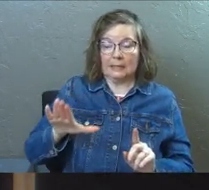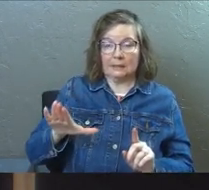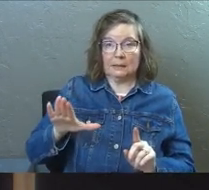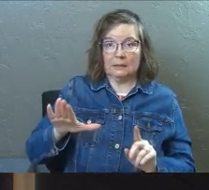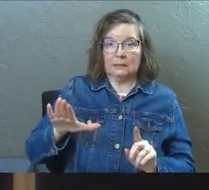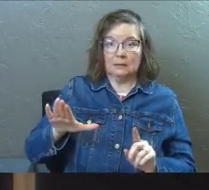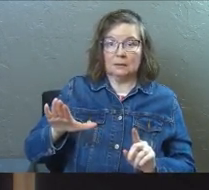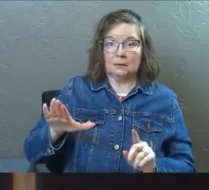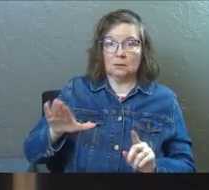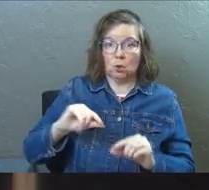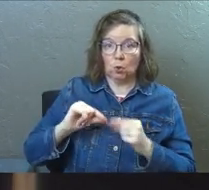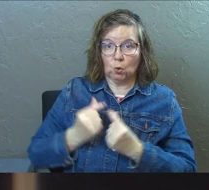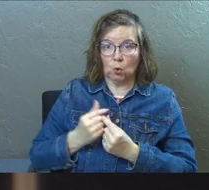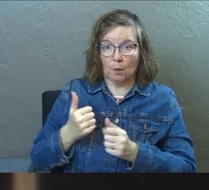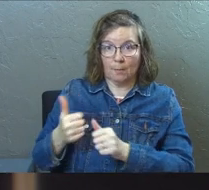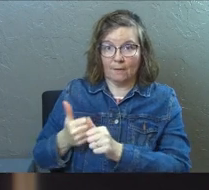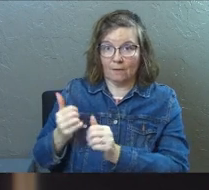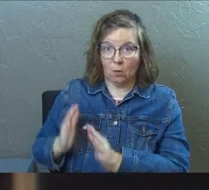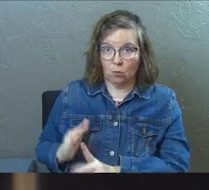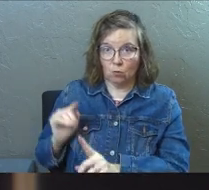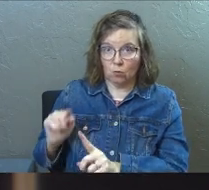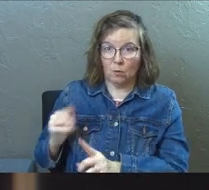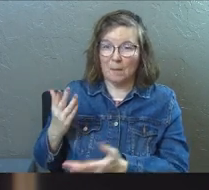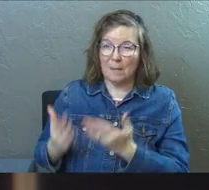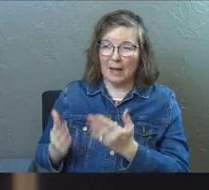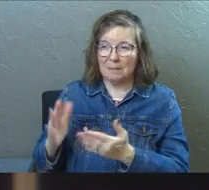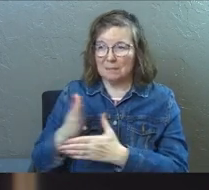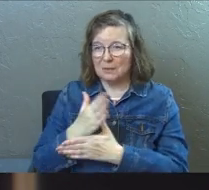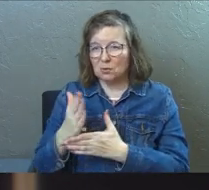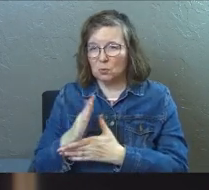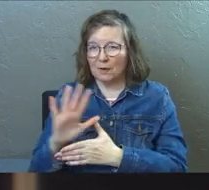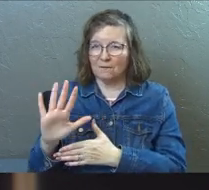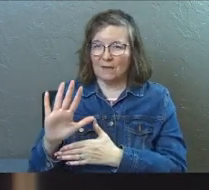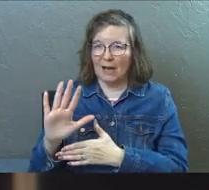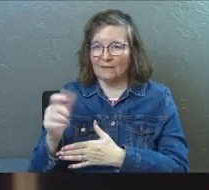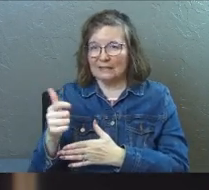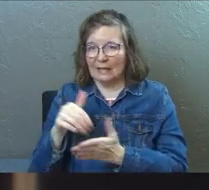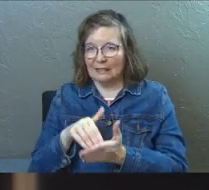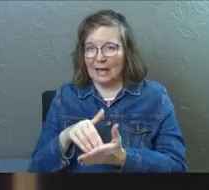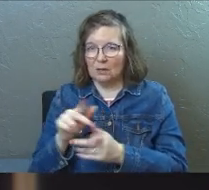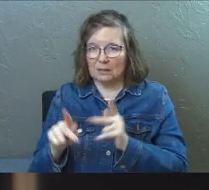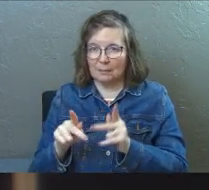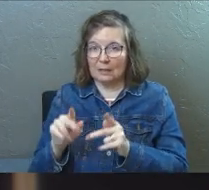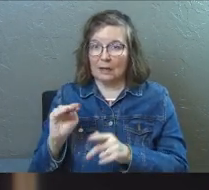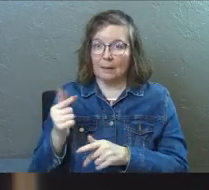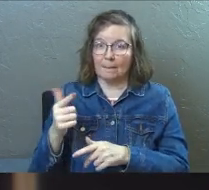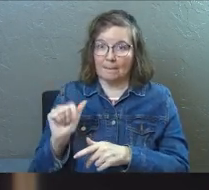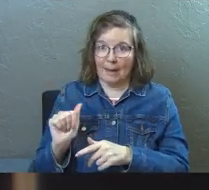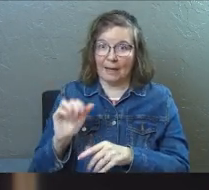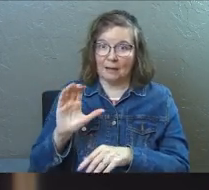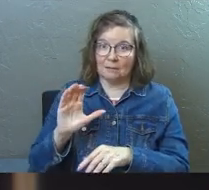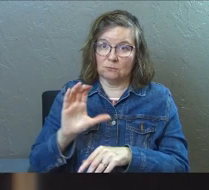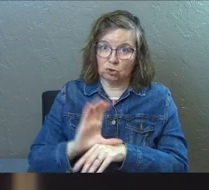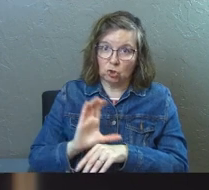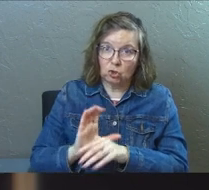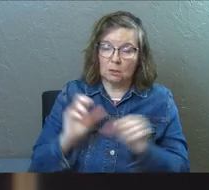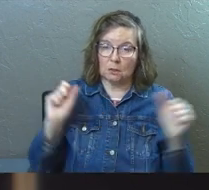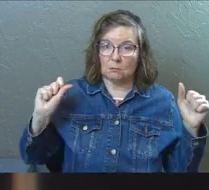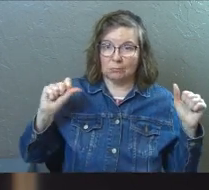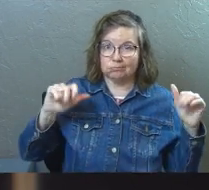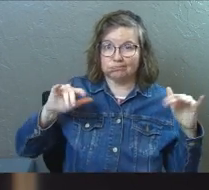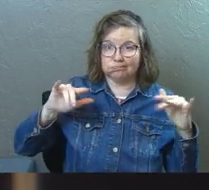group of followers might be somewhere between five and 10,000 people. It's a mega church following Jesus around.